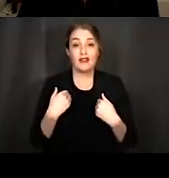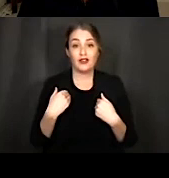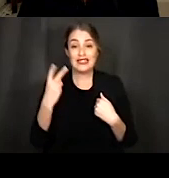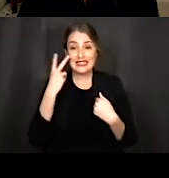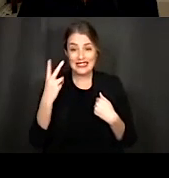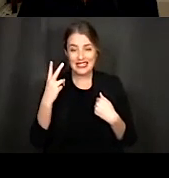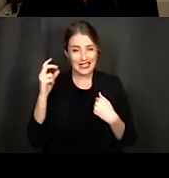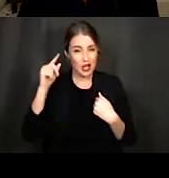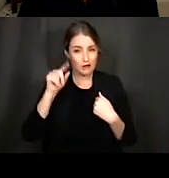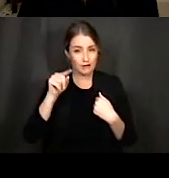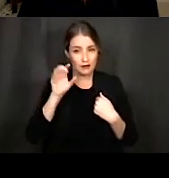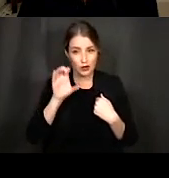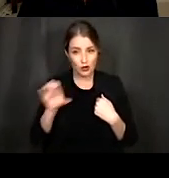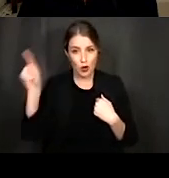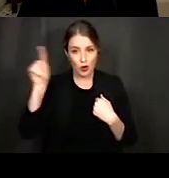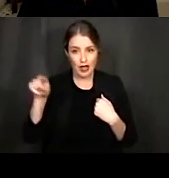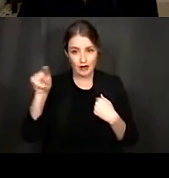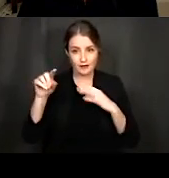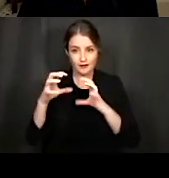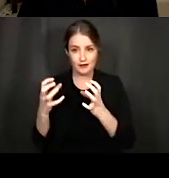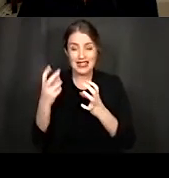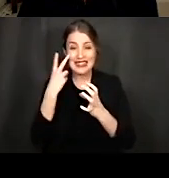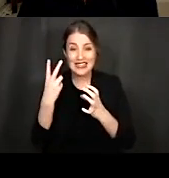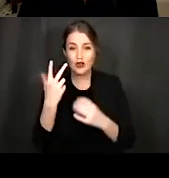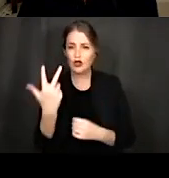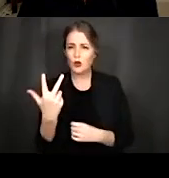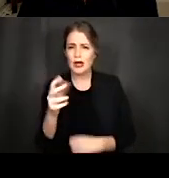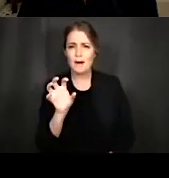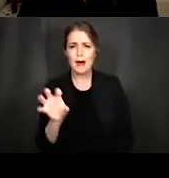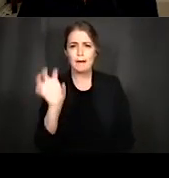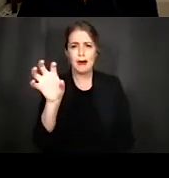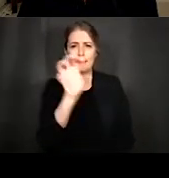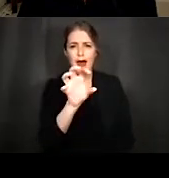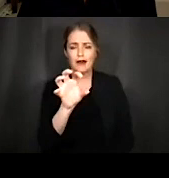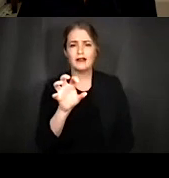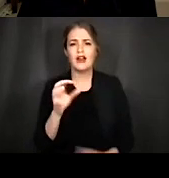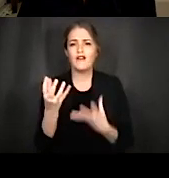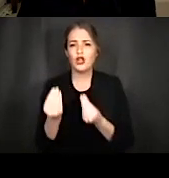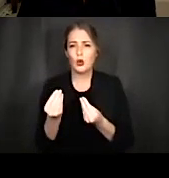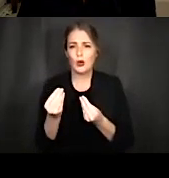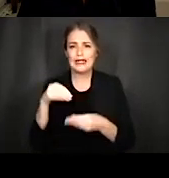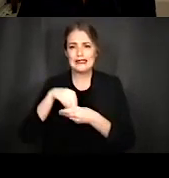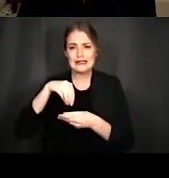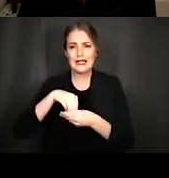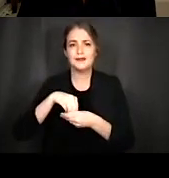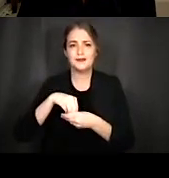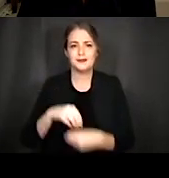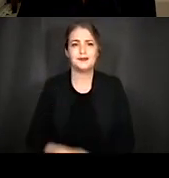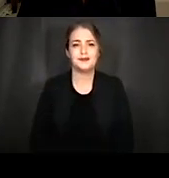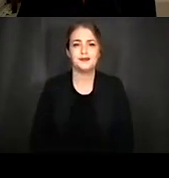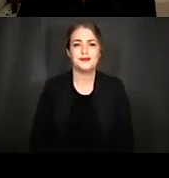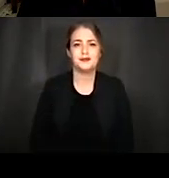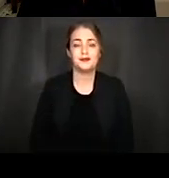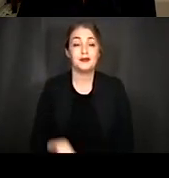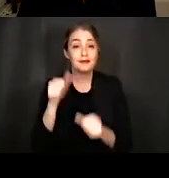cochlea illustrating the three fluid-filled cavities, each known as scalar. So remember